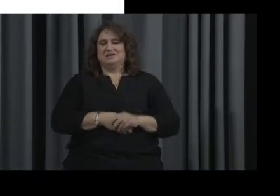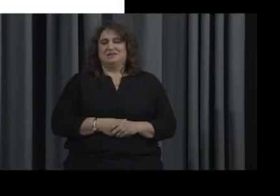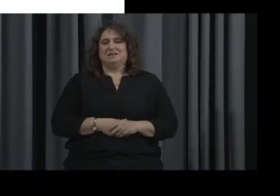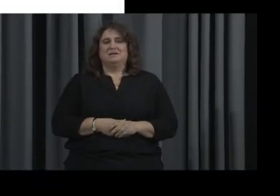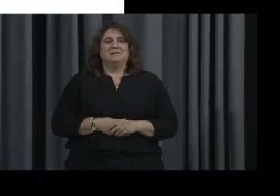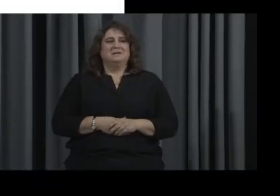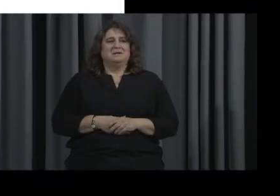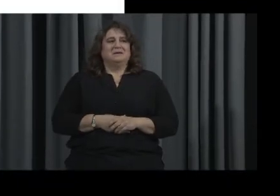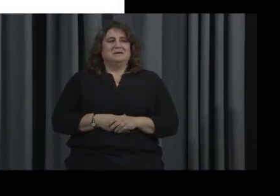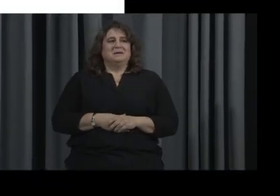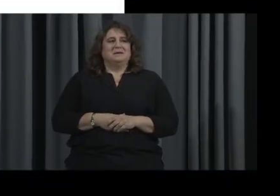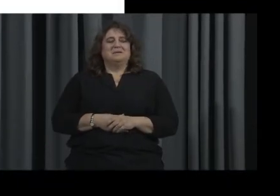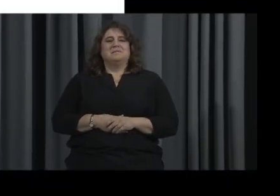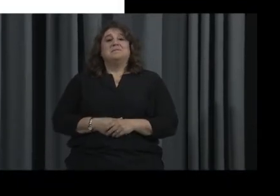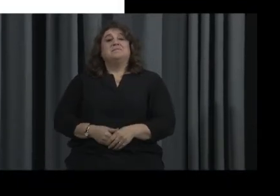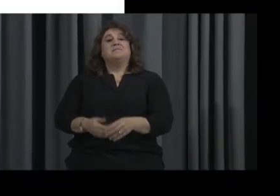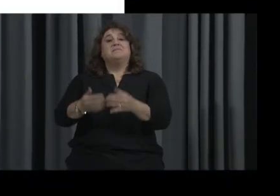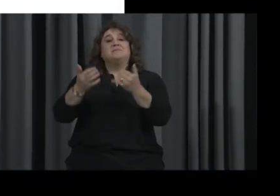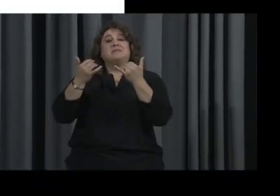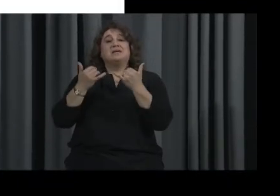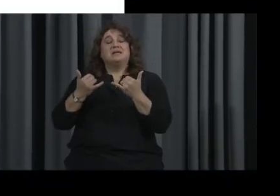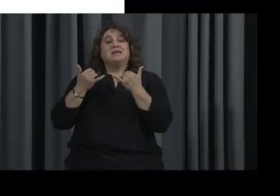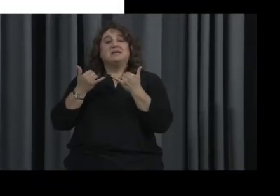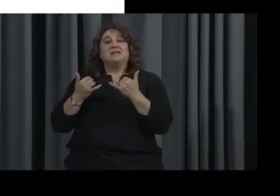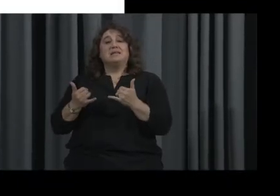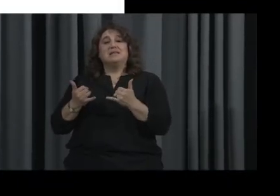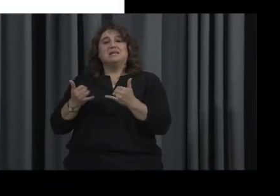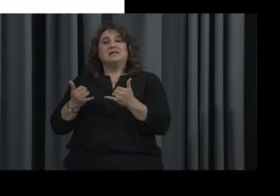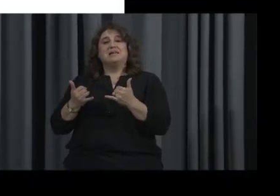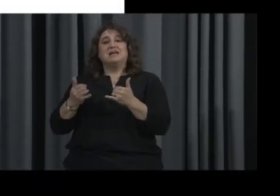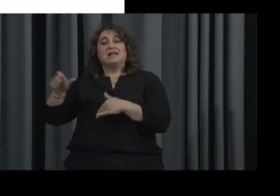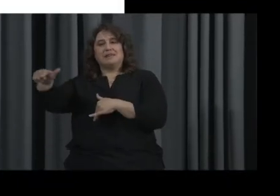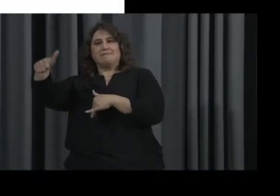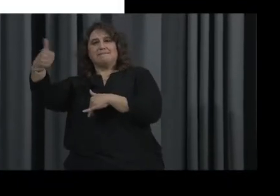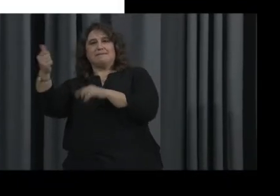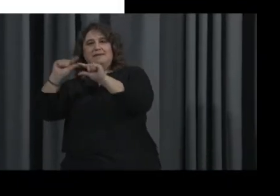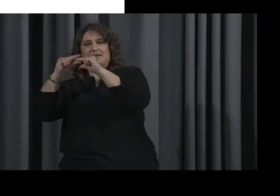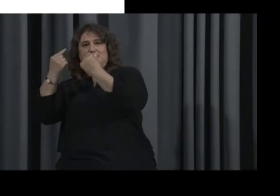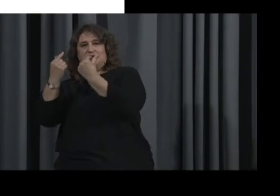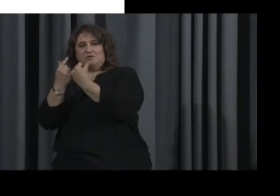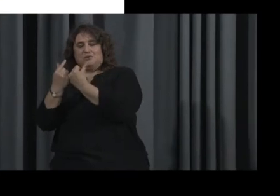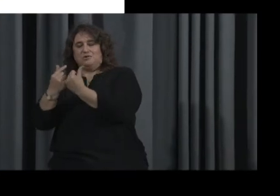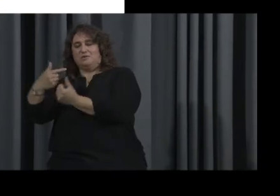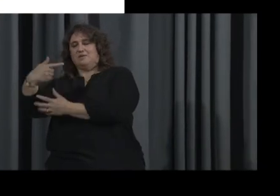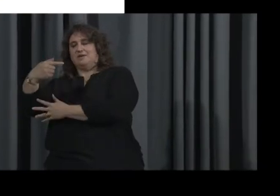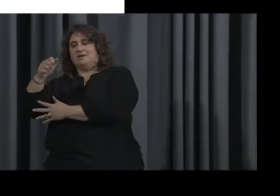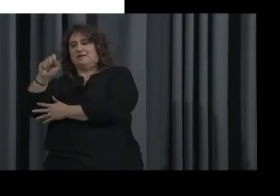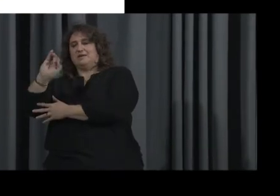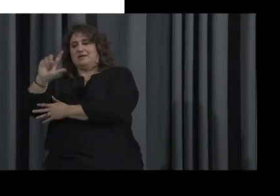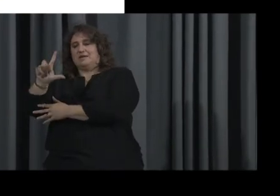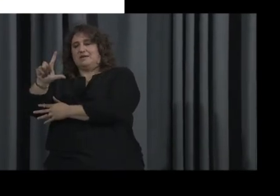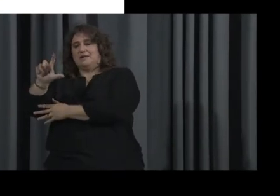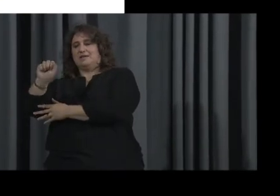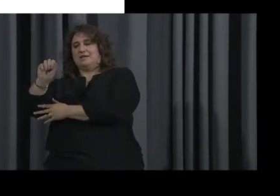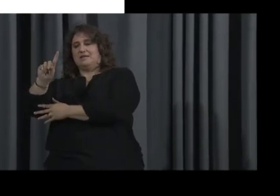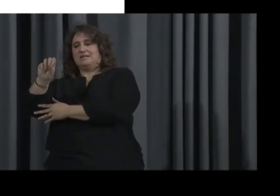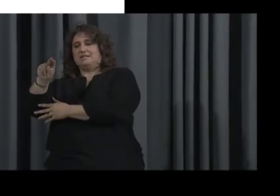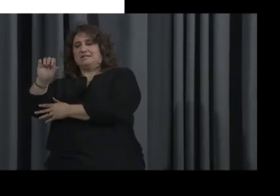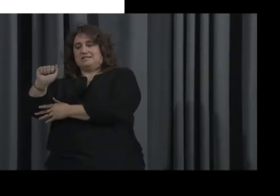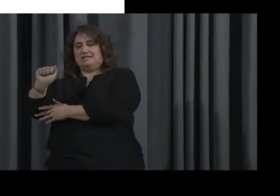Wonderful. All right. So now we're going to show off what Gail and Adina shared to